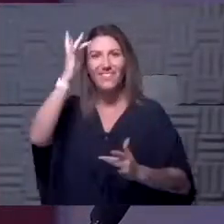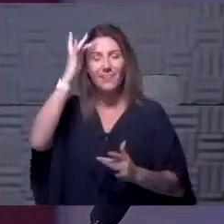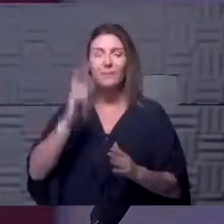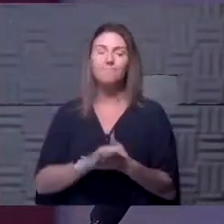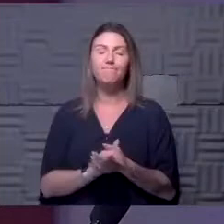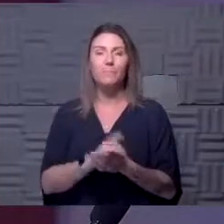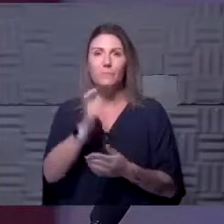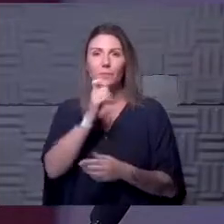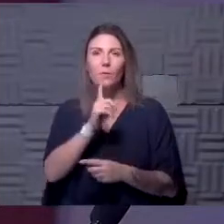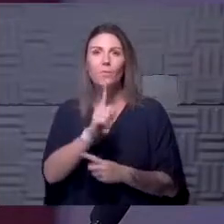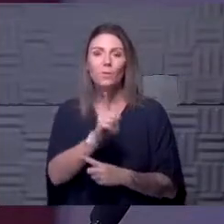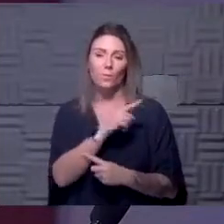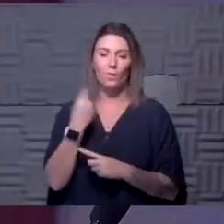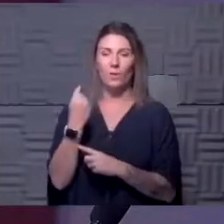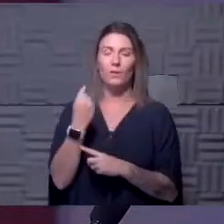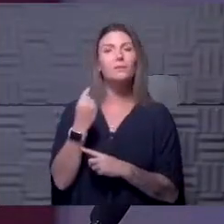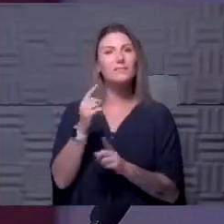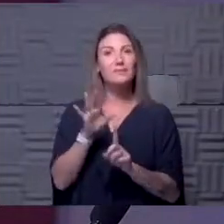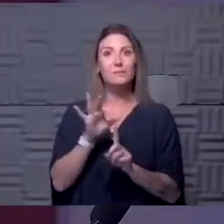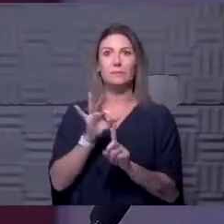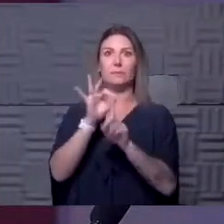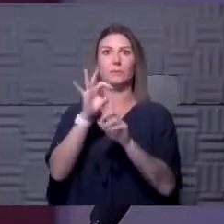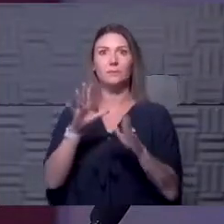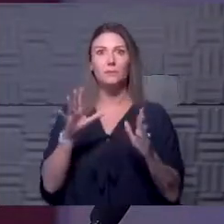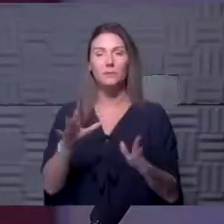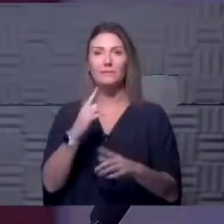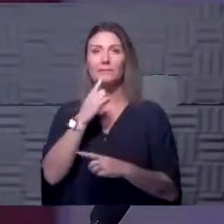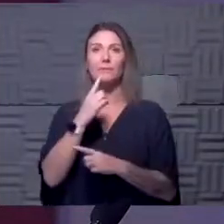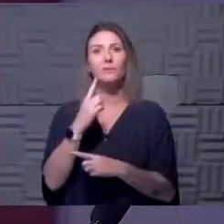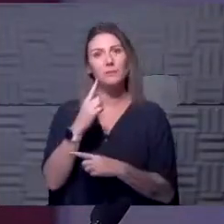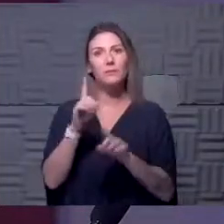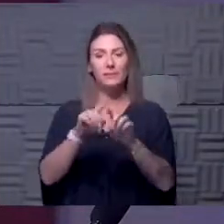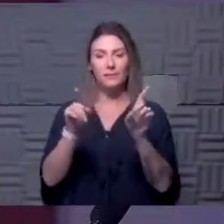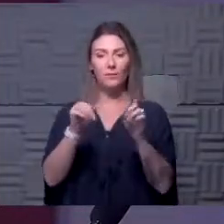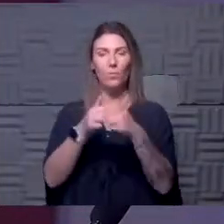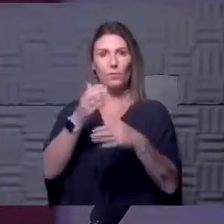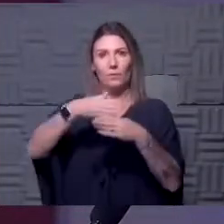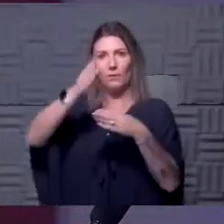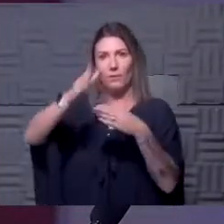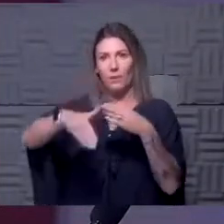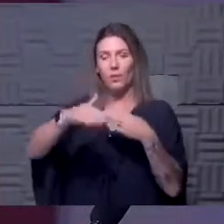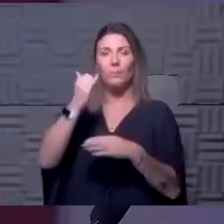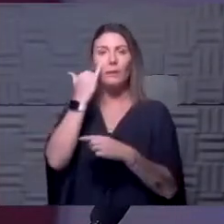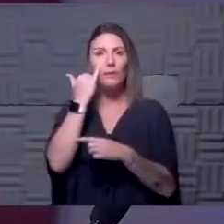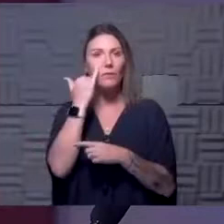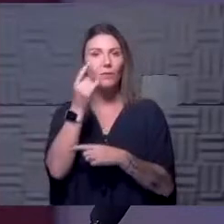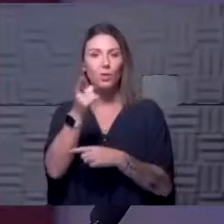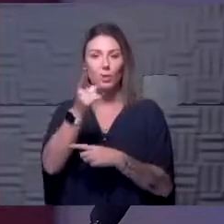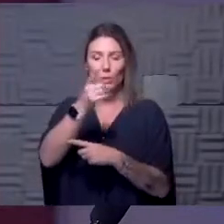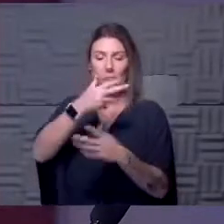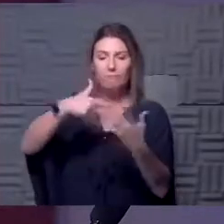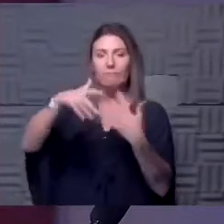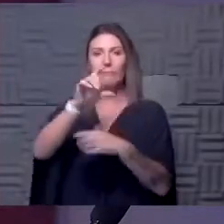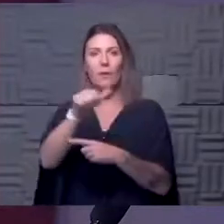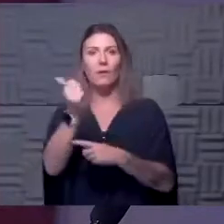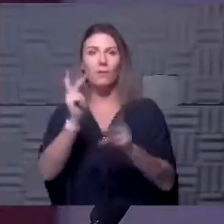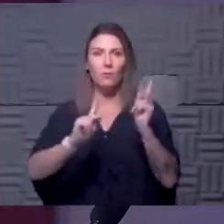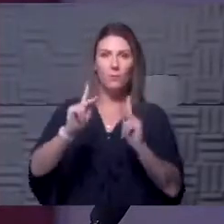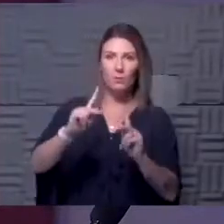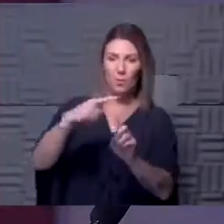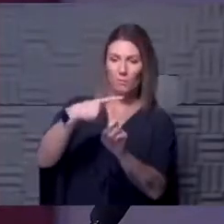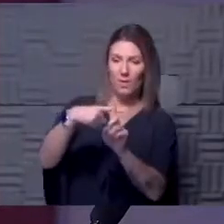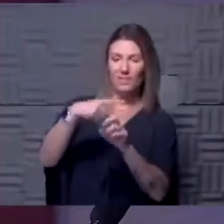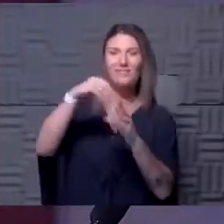that there's a very real risk of a significant difference in your outcome if you are around other people who are